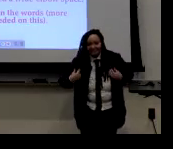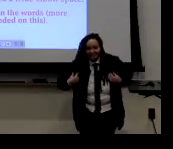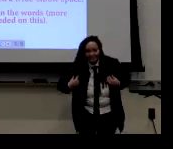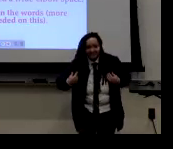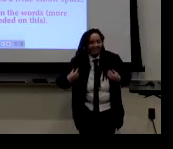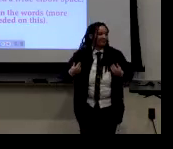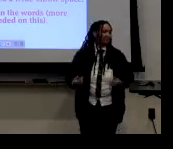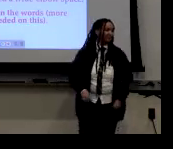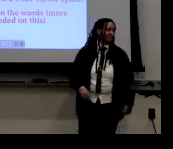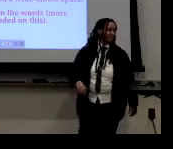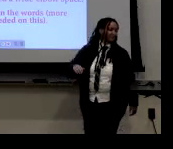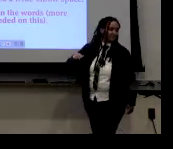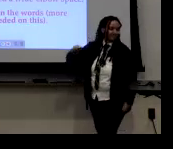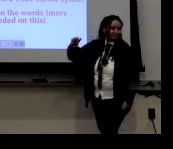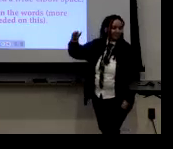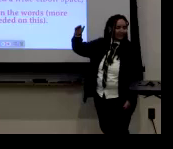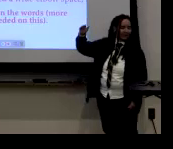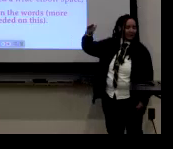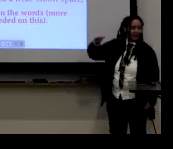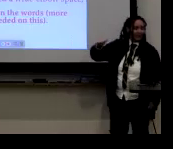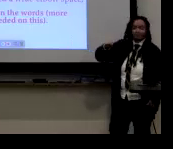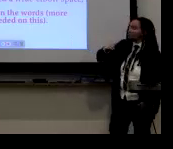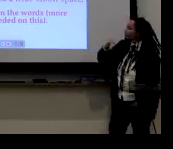as well, you know, because it was a video challenge.